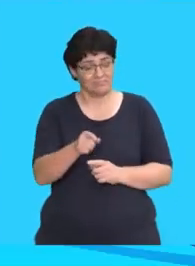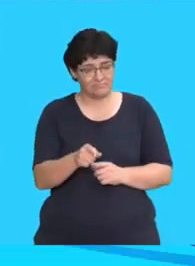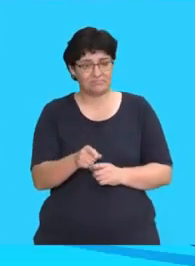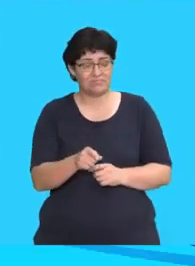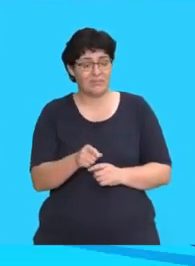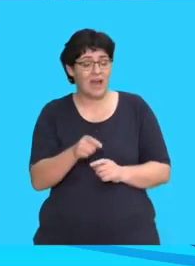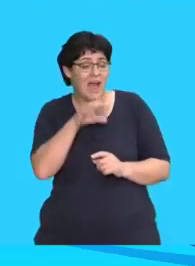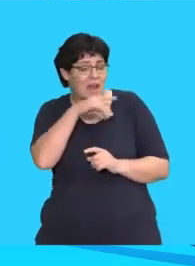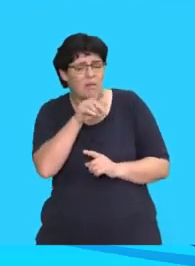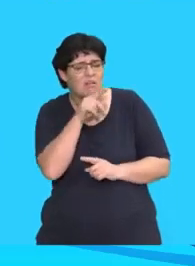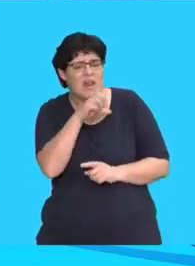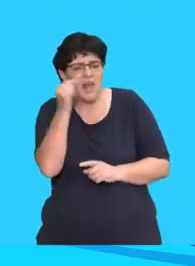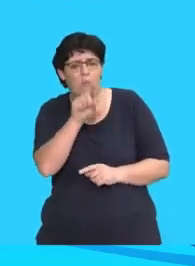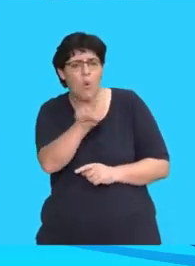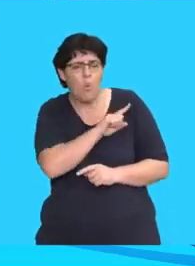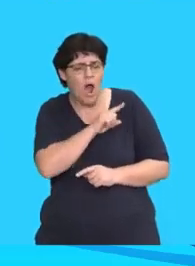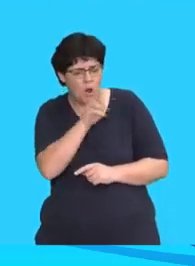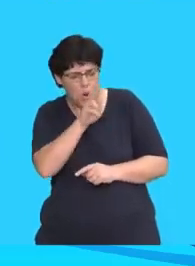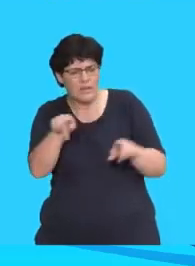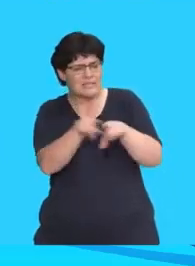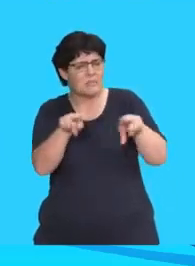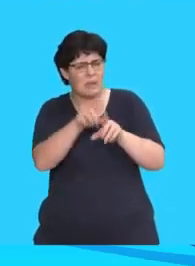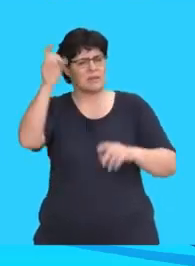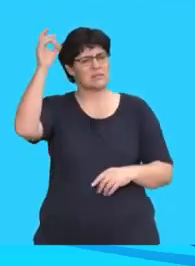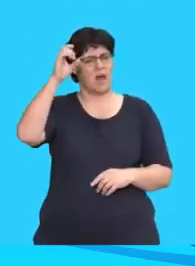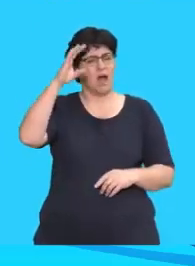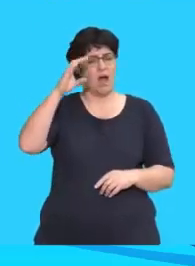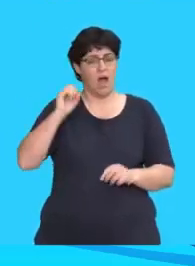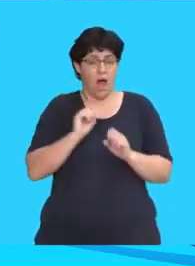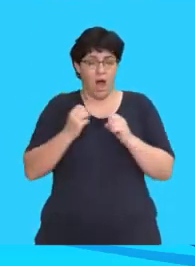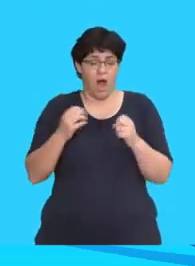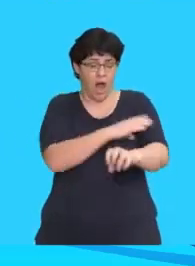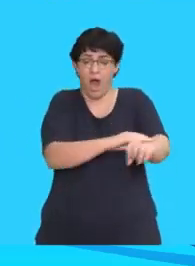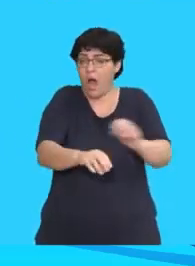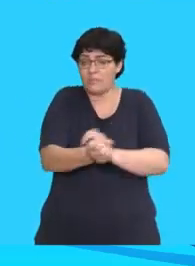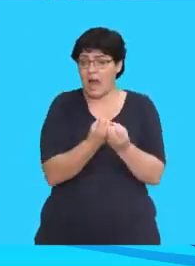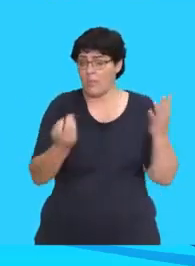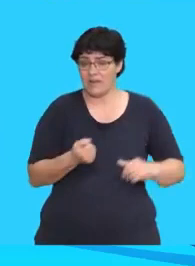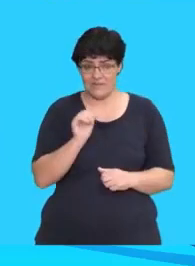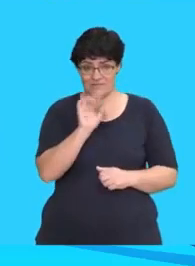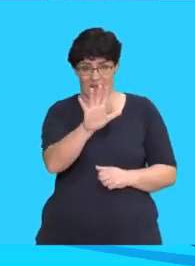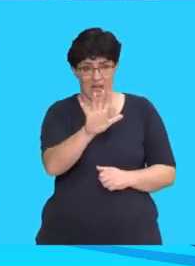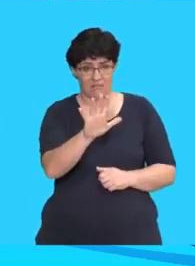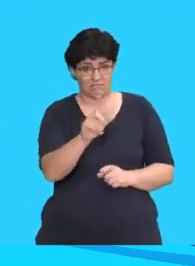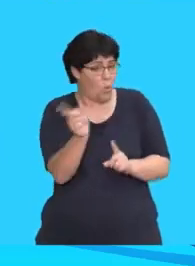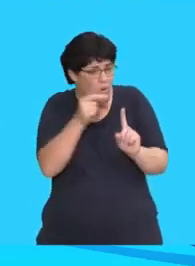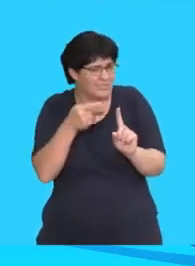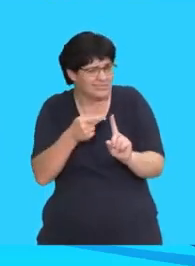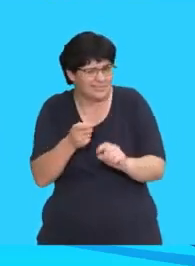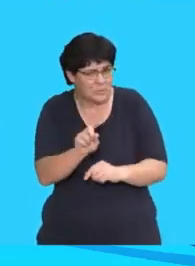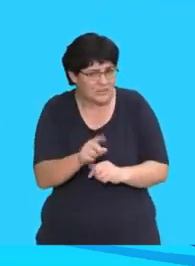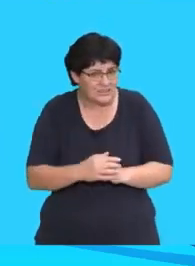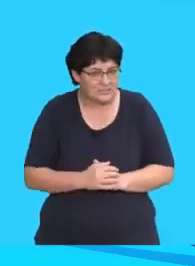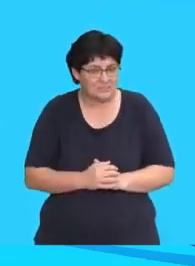gets its name because it looks like a star and has five arms. Can you guess what it is? A